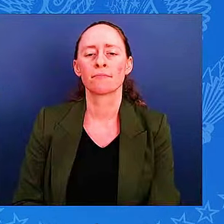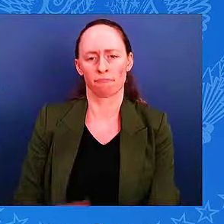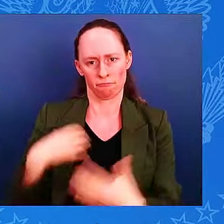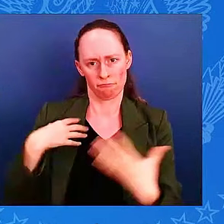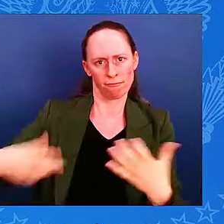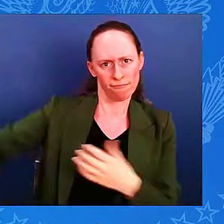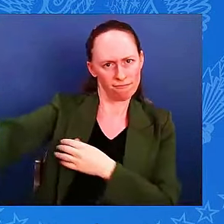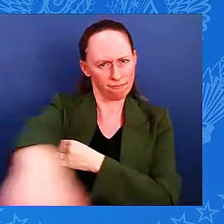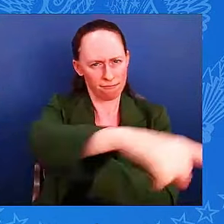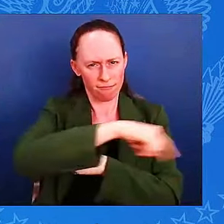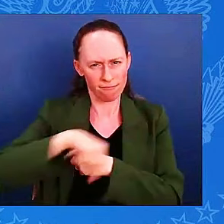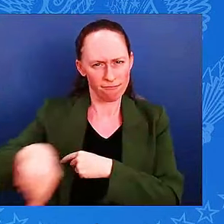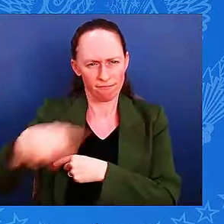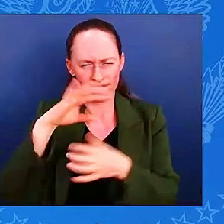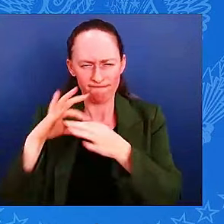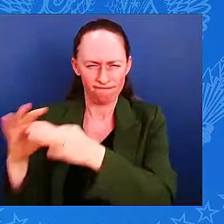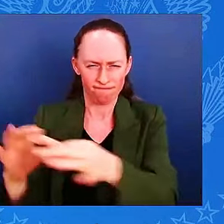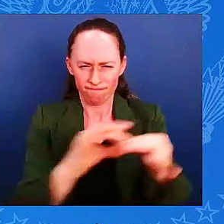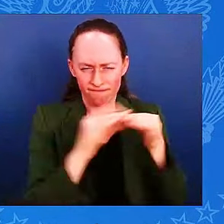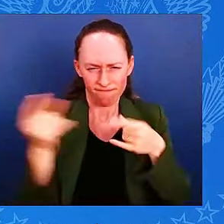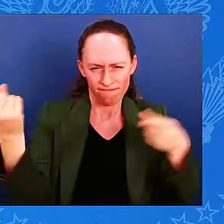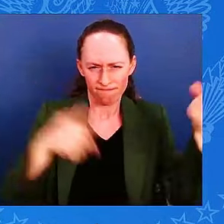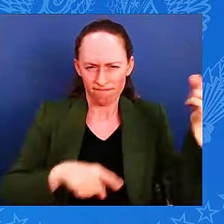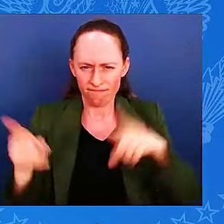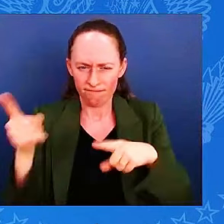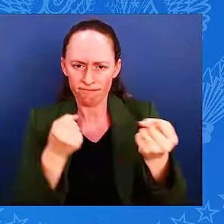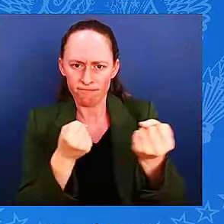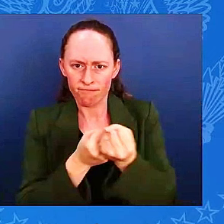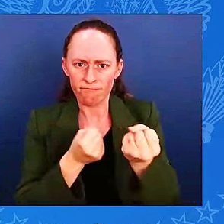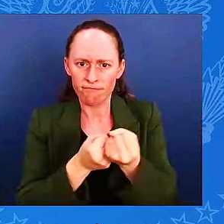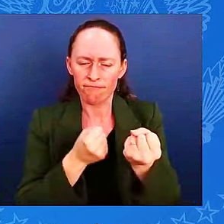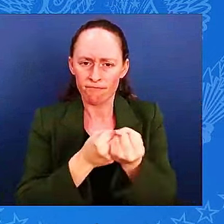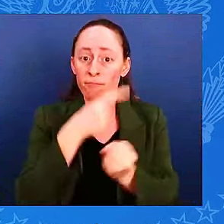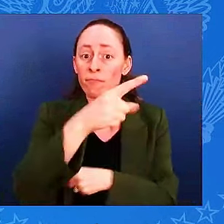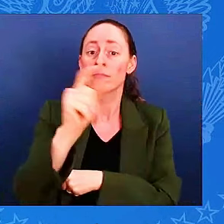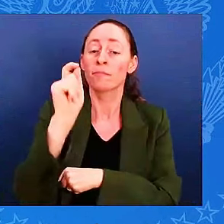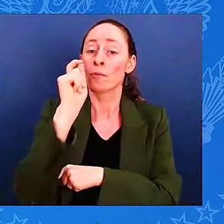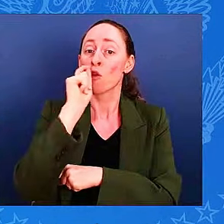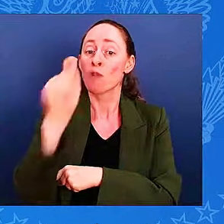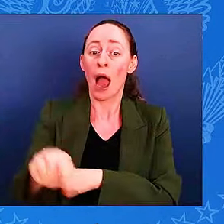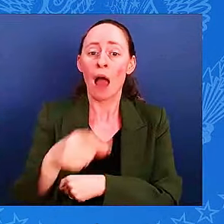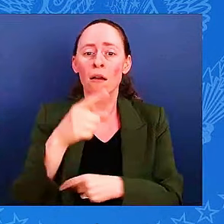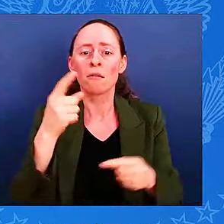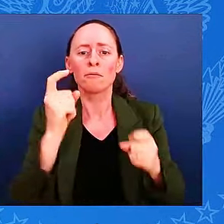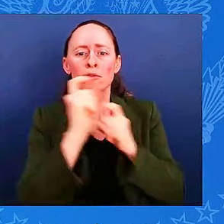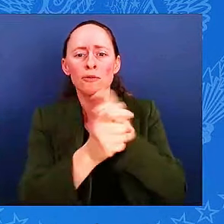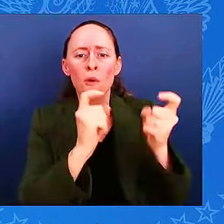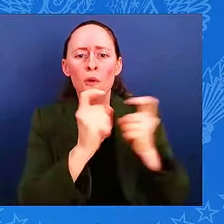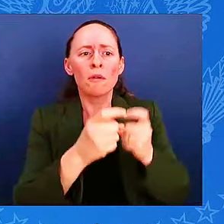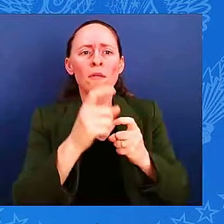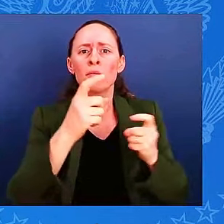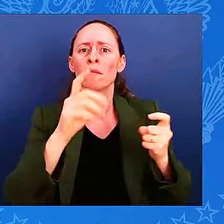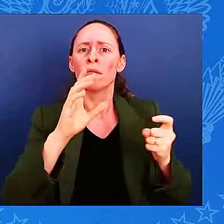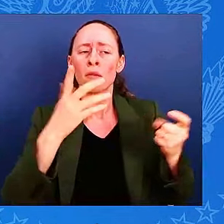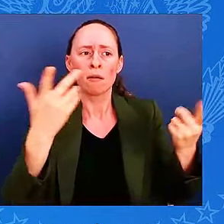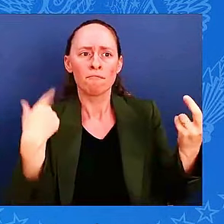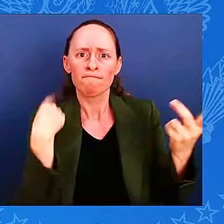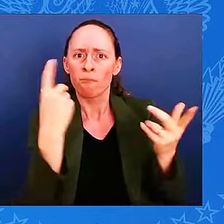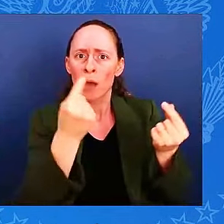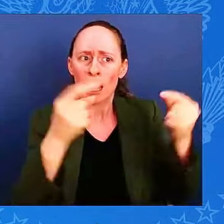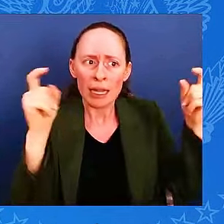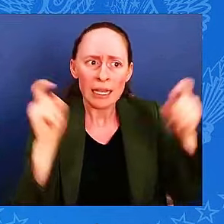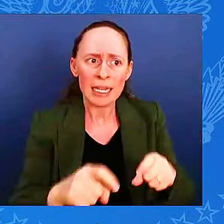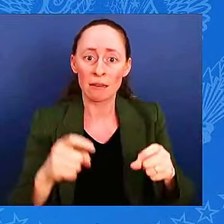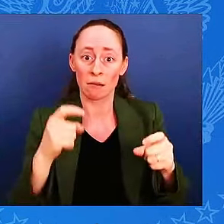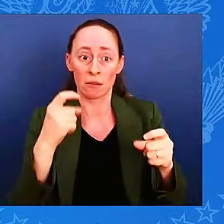dollar goes as far as possible, reinforcing one another instead of duplicating work. Let me close with this. This